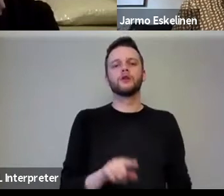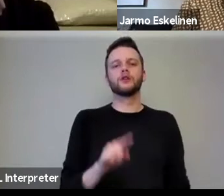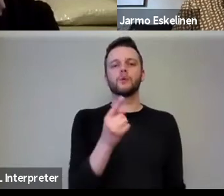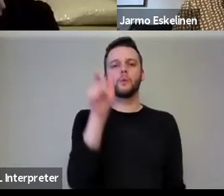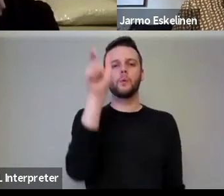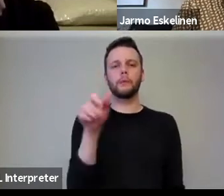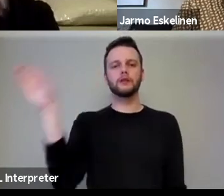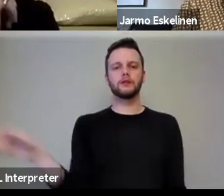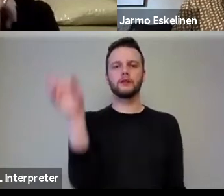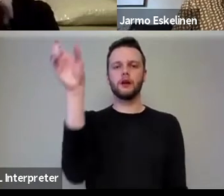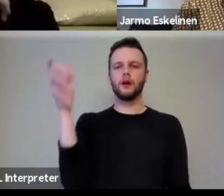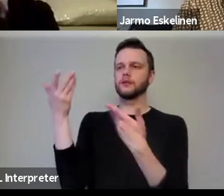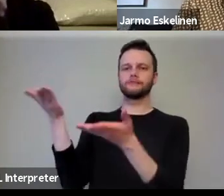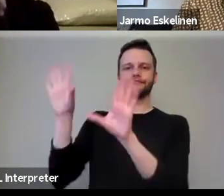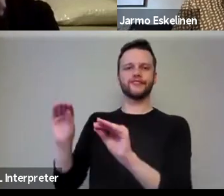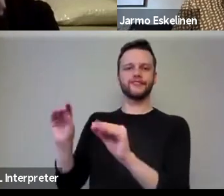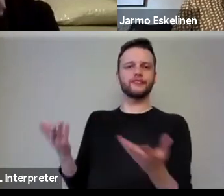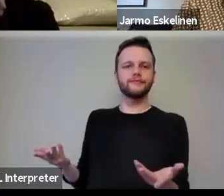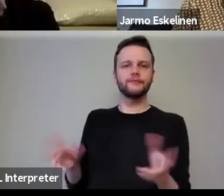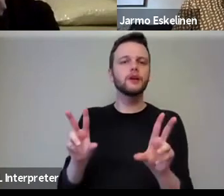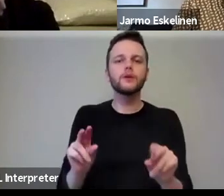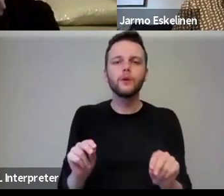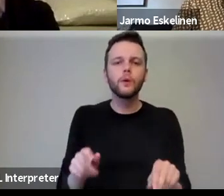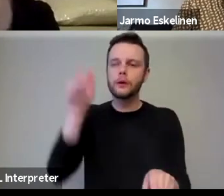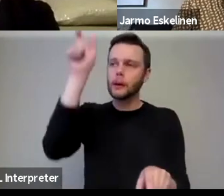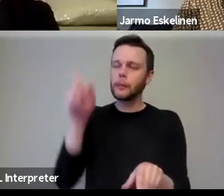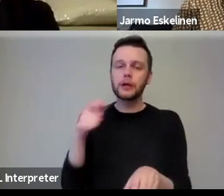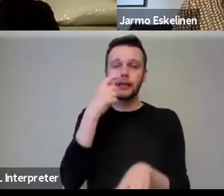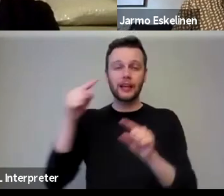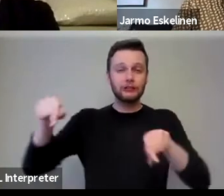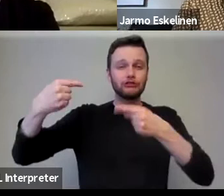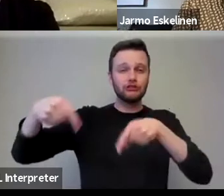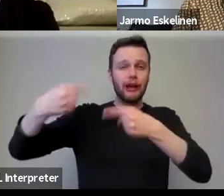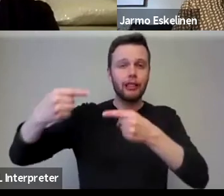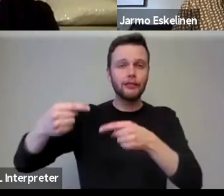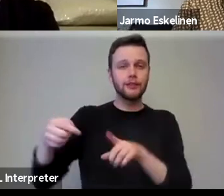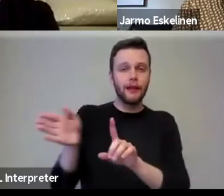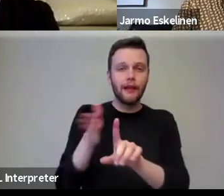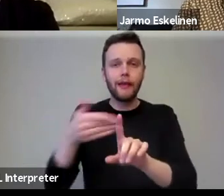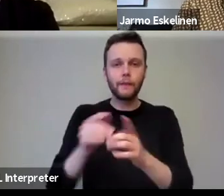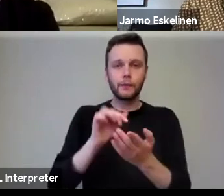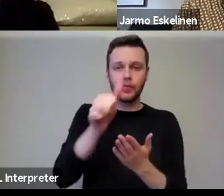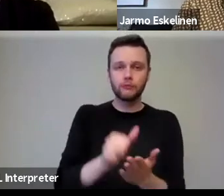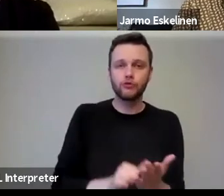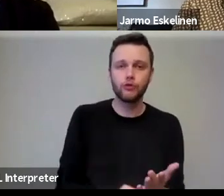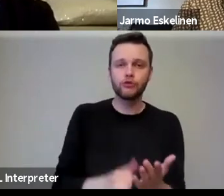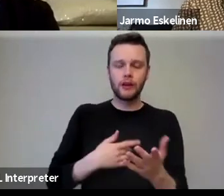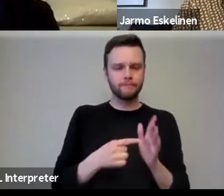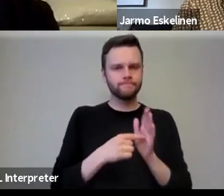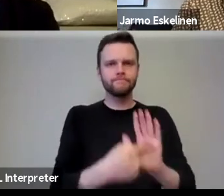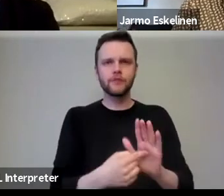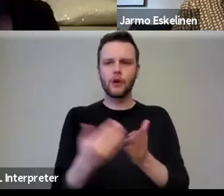say, that's that work done. It is about someone who can challenge us, who can influence our programs, our exhibitions, our